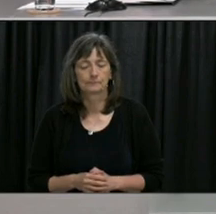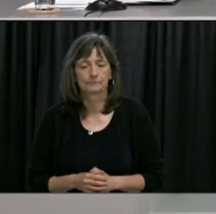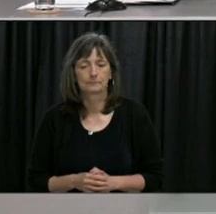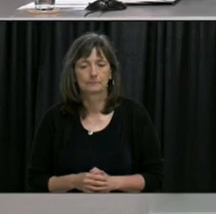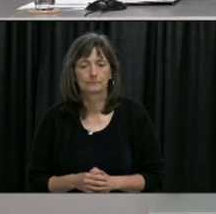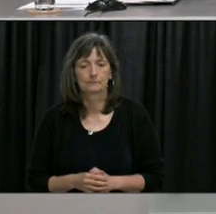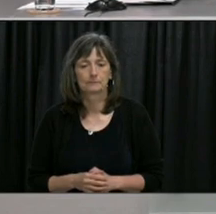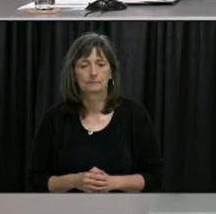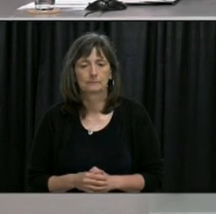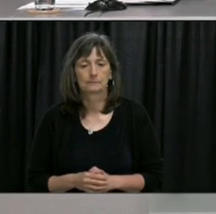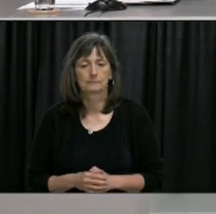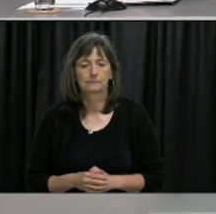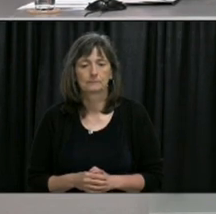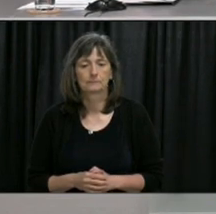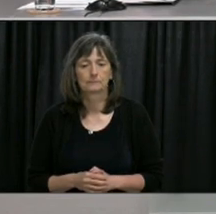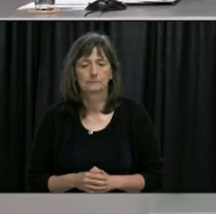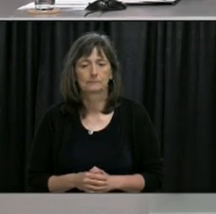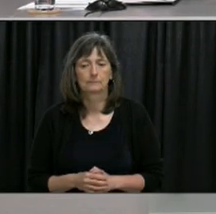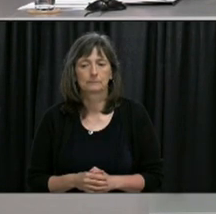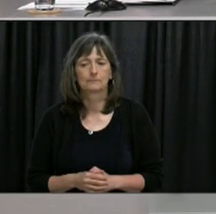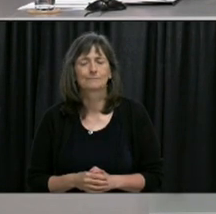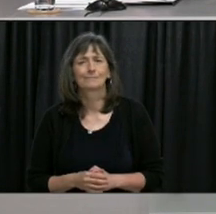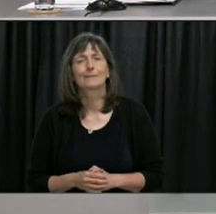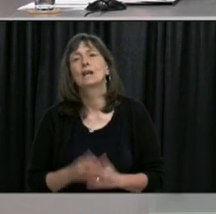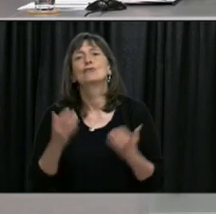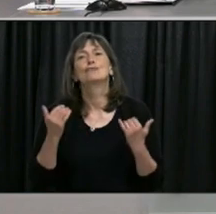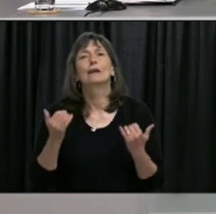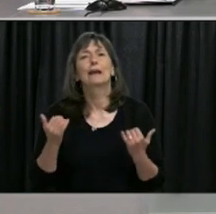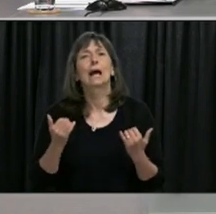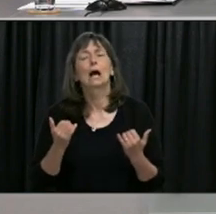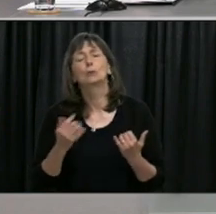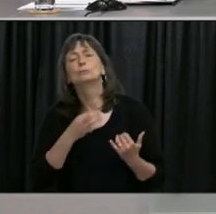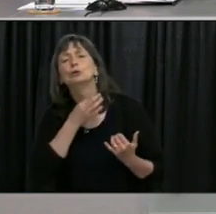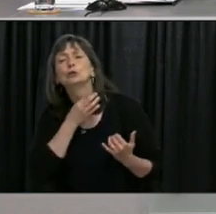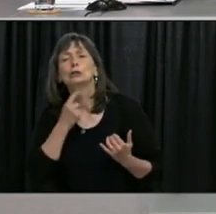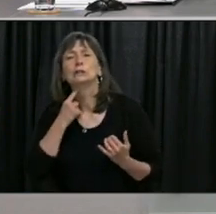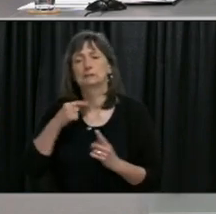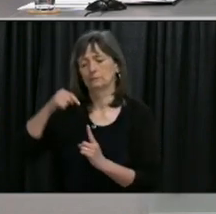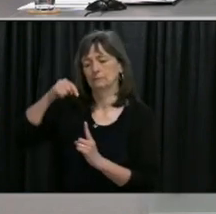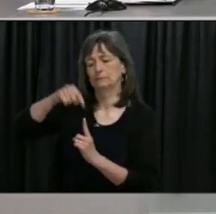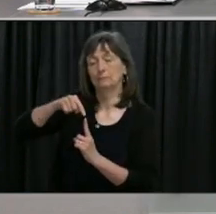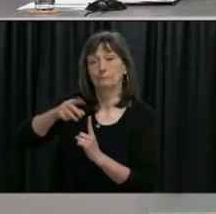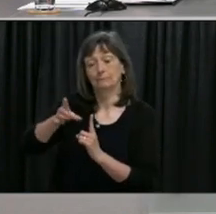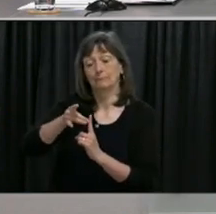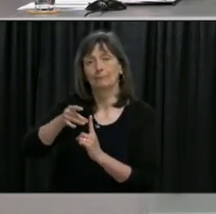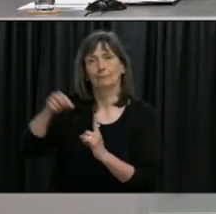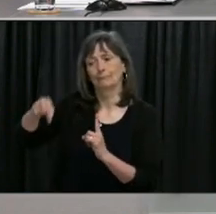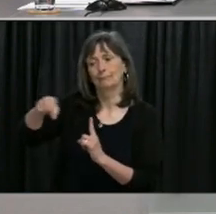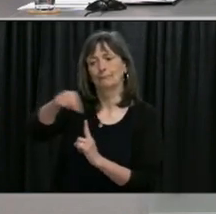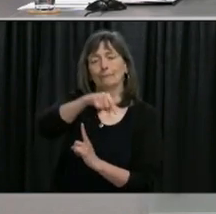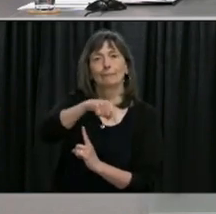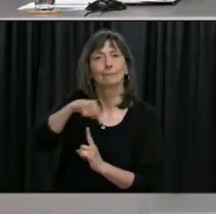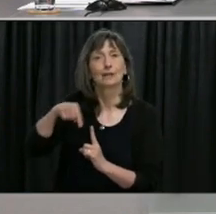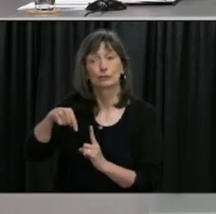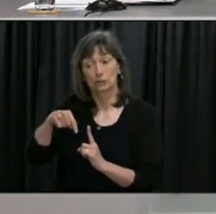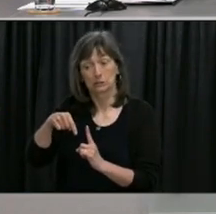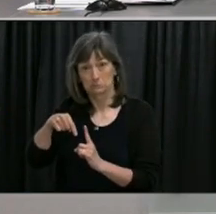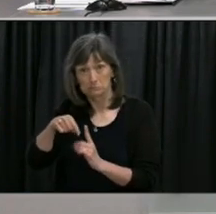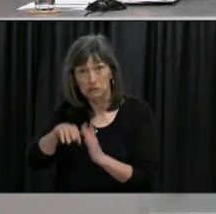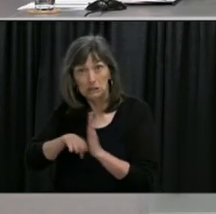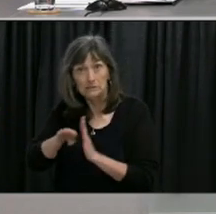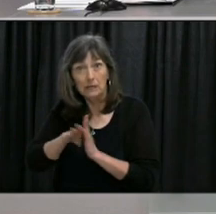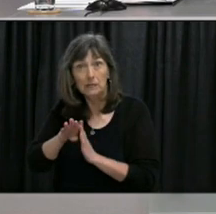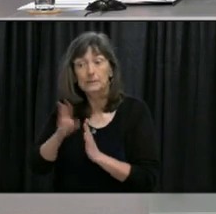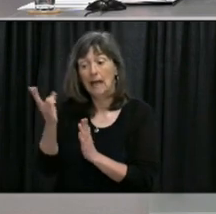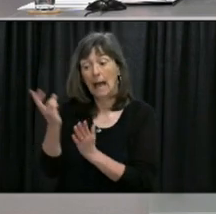we're looking to find out where the status is of contact tracing in the province today is the province closer to developing or releasing